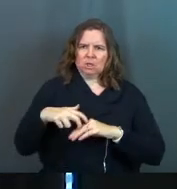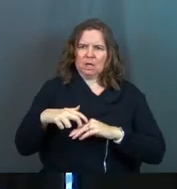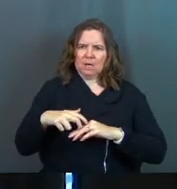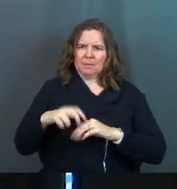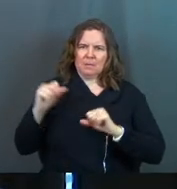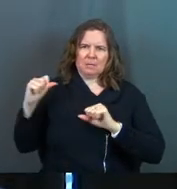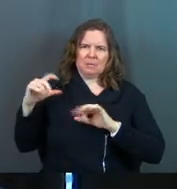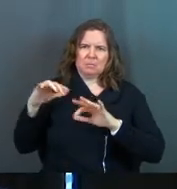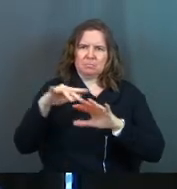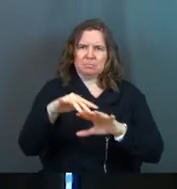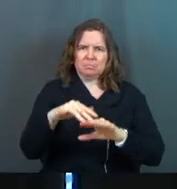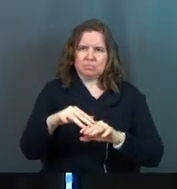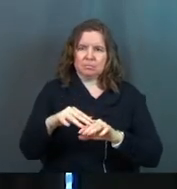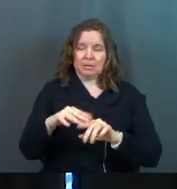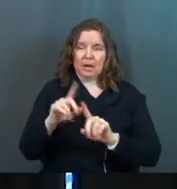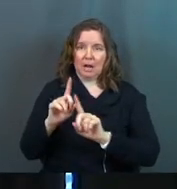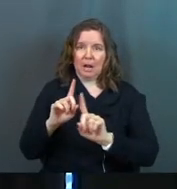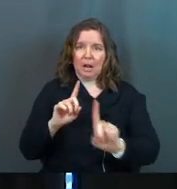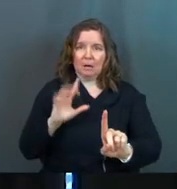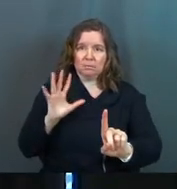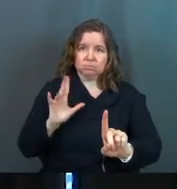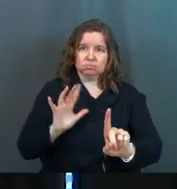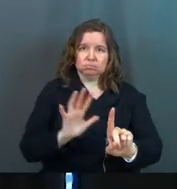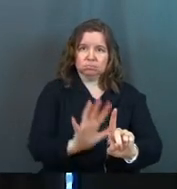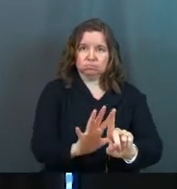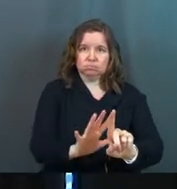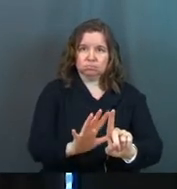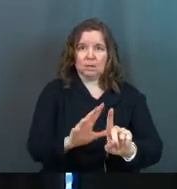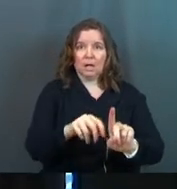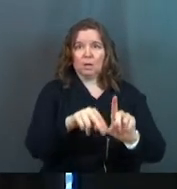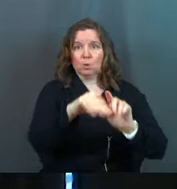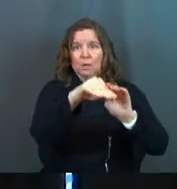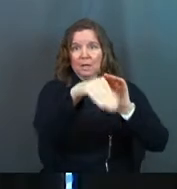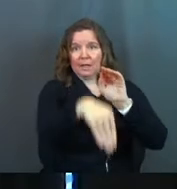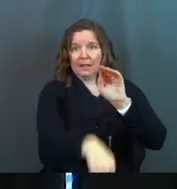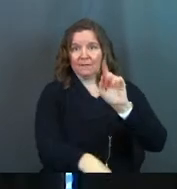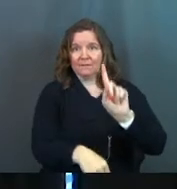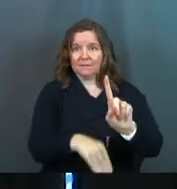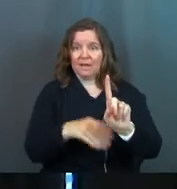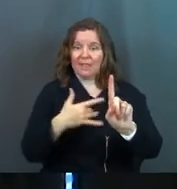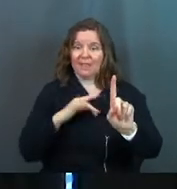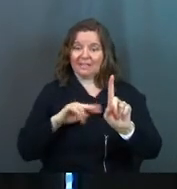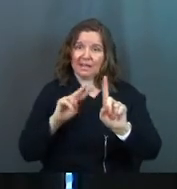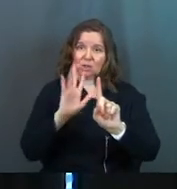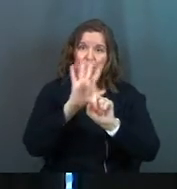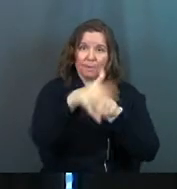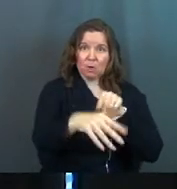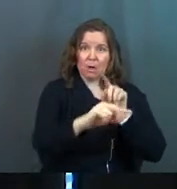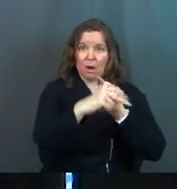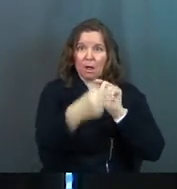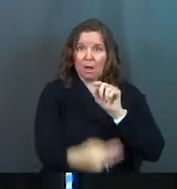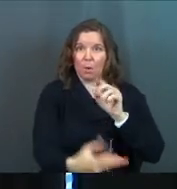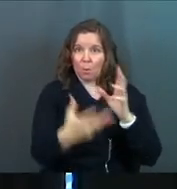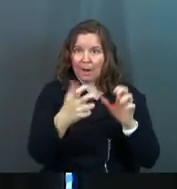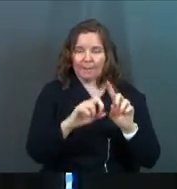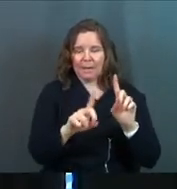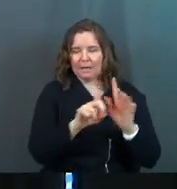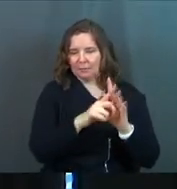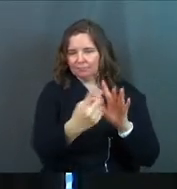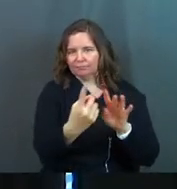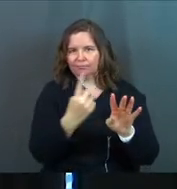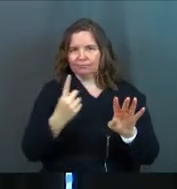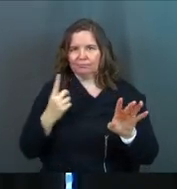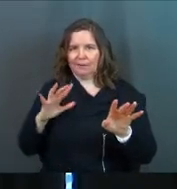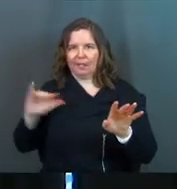Him to the edge of the hill on which the town was built, and they intended to push Him over the cliff, but He passed right through the crowd and went on His way.